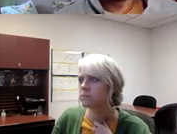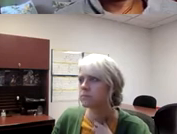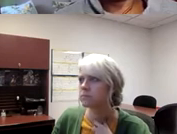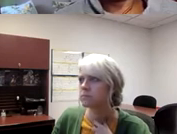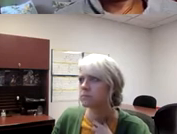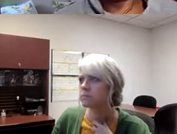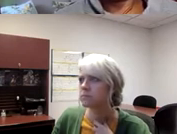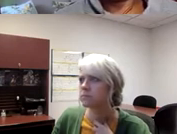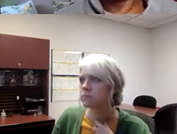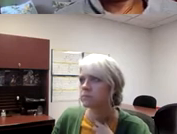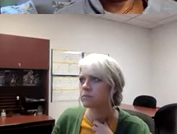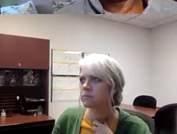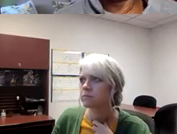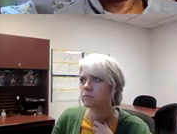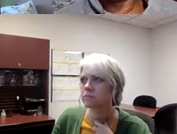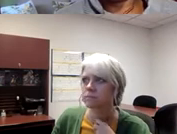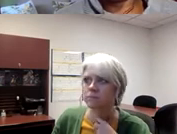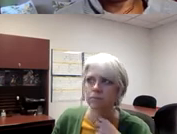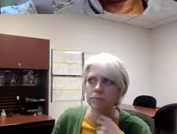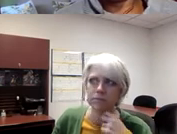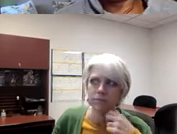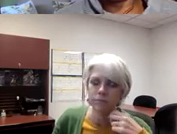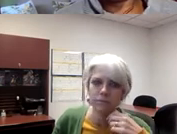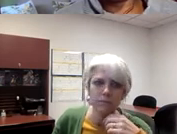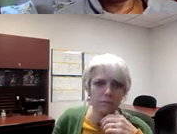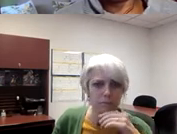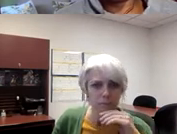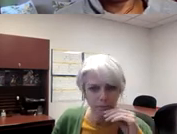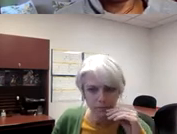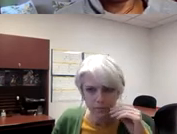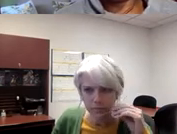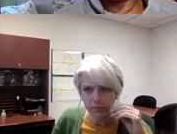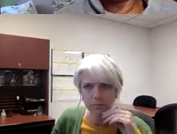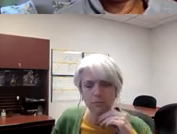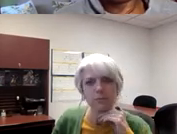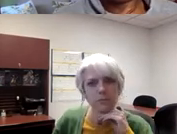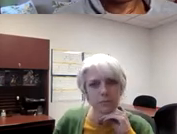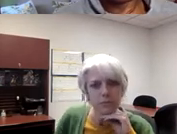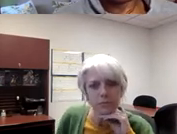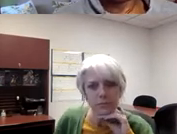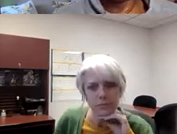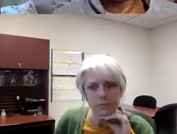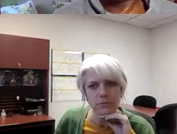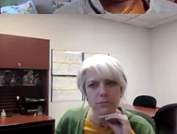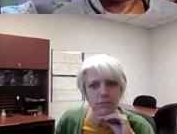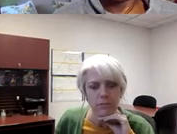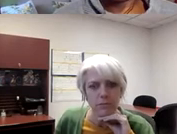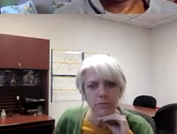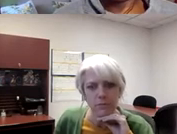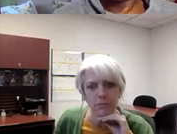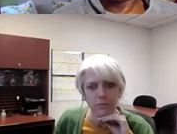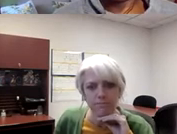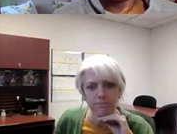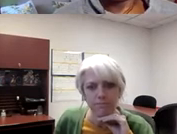right now, and particularly what questions are being answered in specific creative ways around responding to a shift in values,